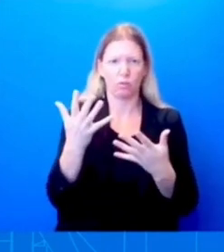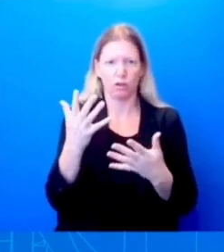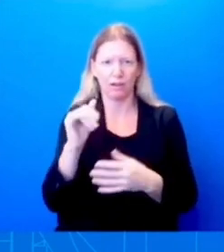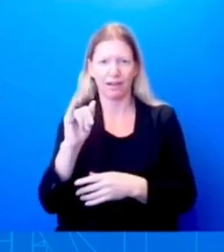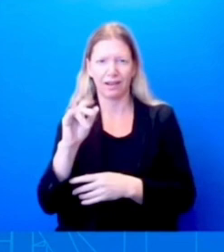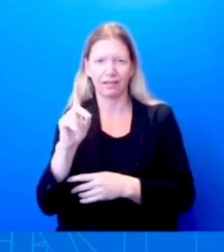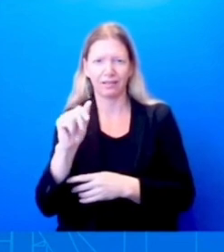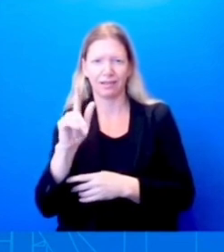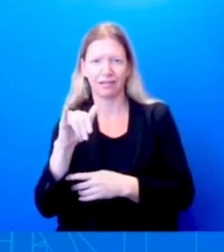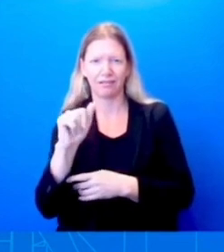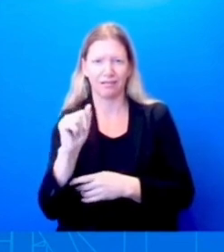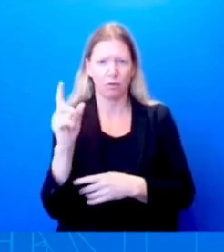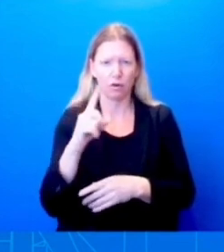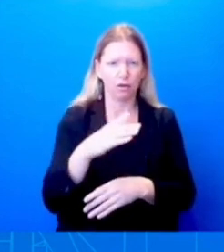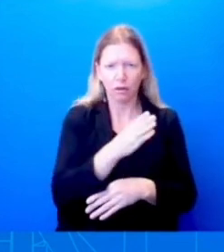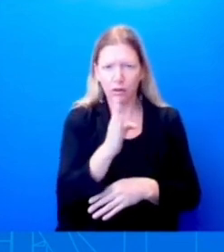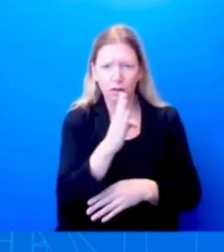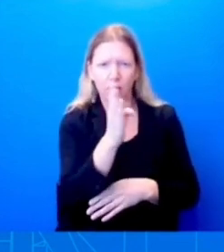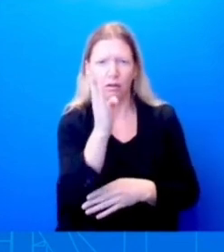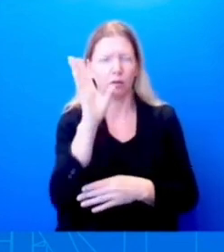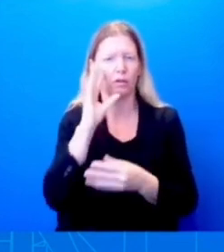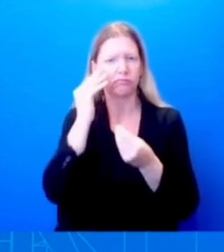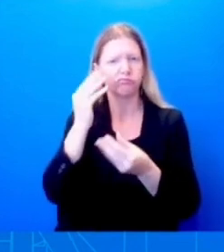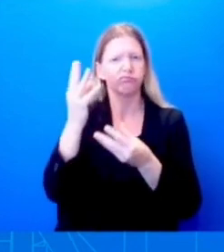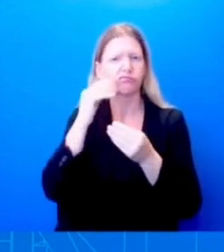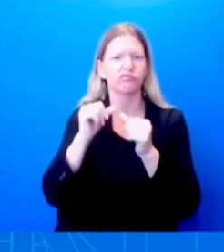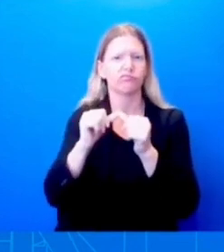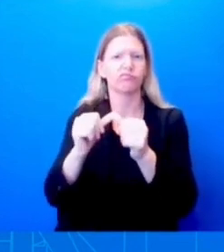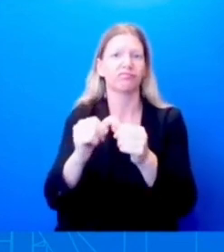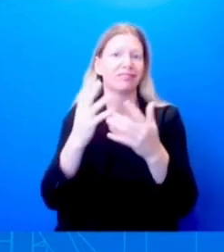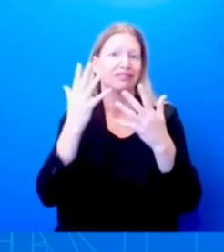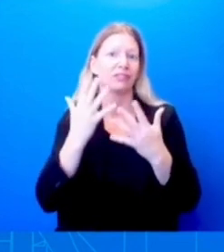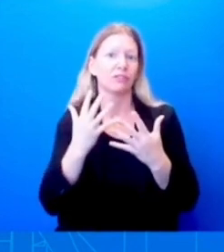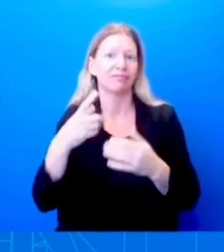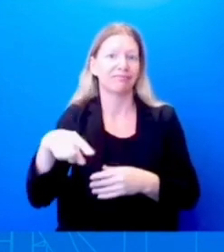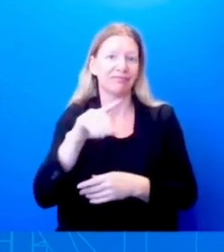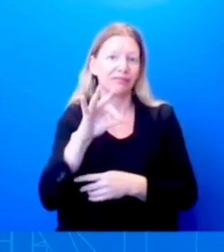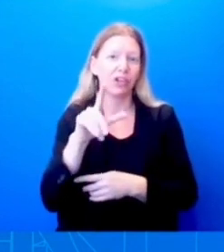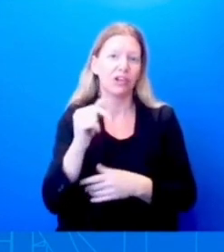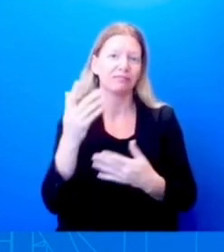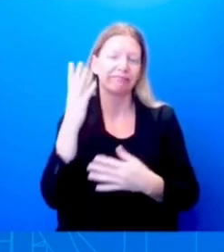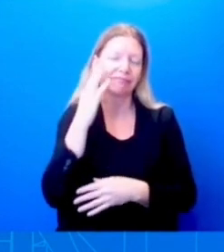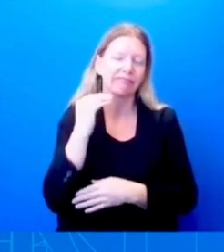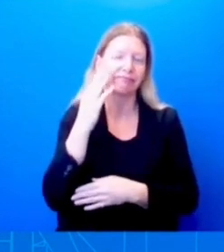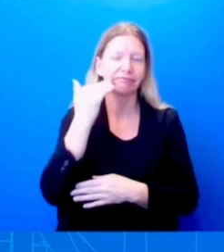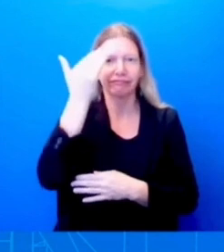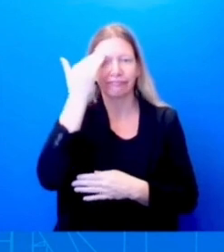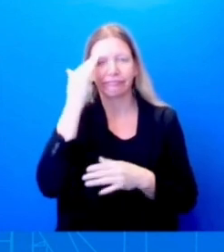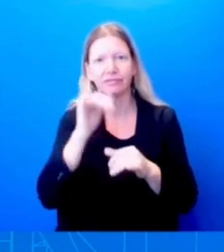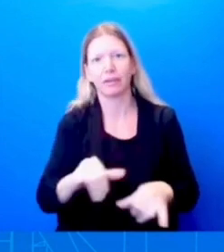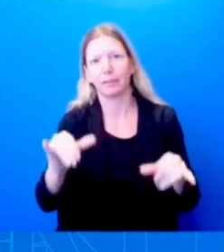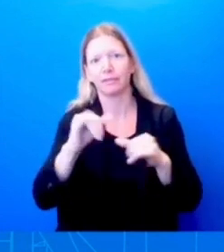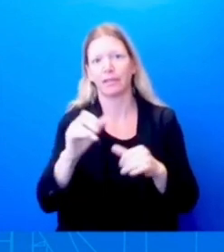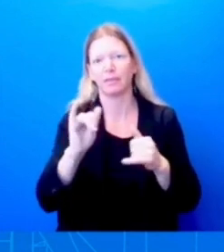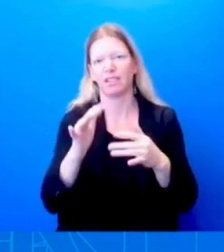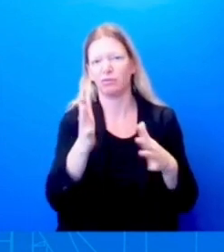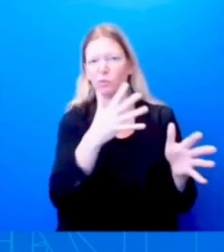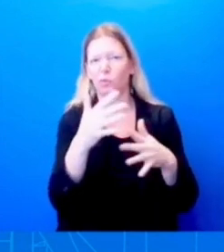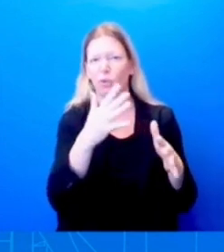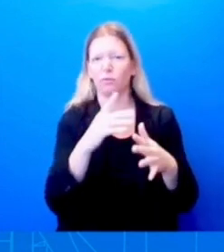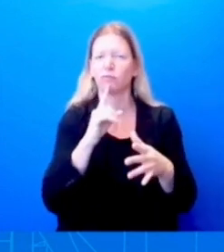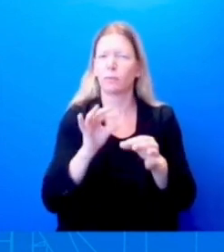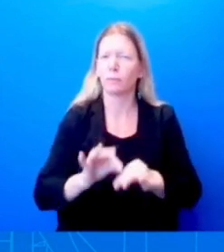Floridians are no strangers to these types of storms. It's important that people prepare today, get supplies,